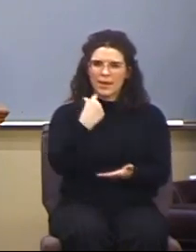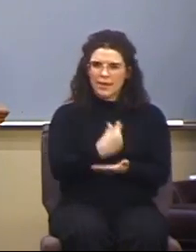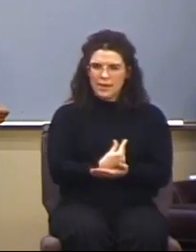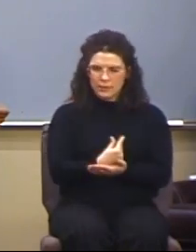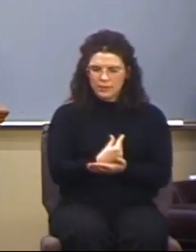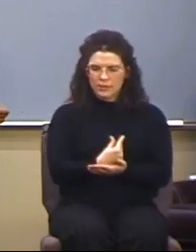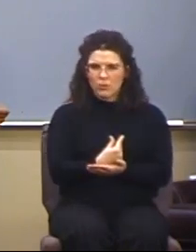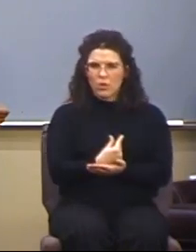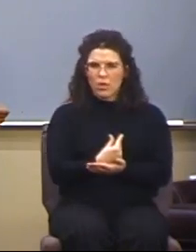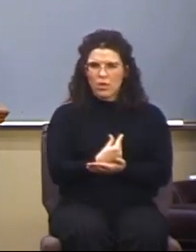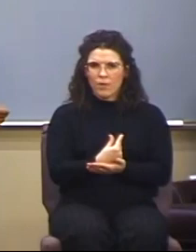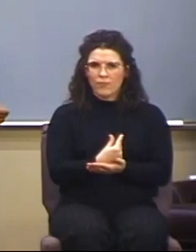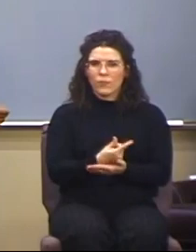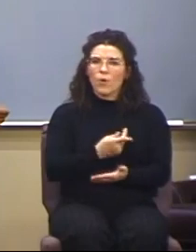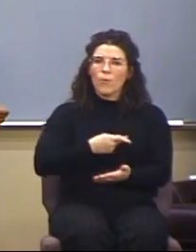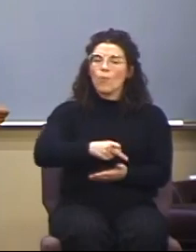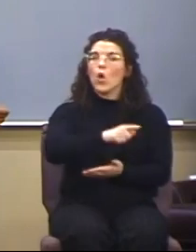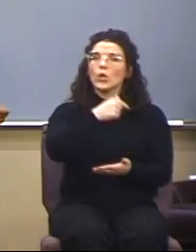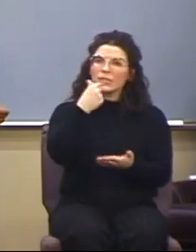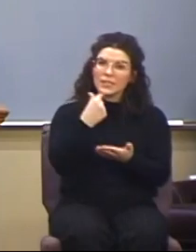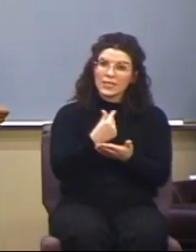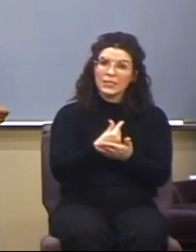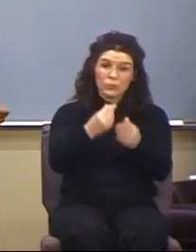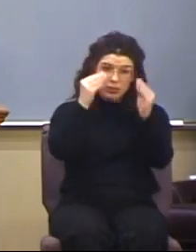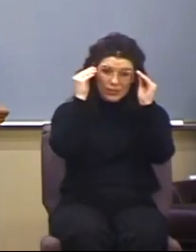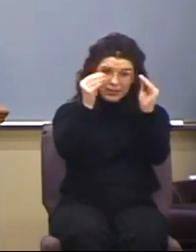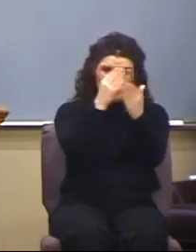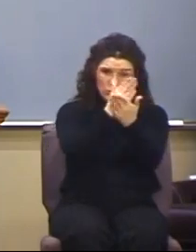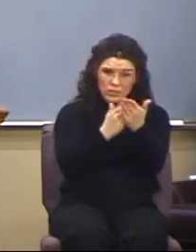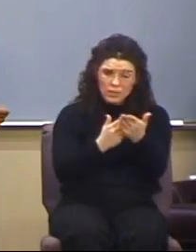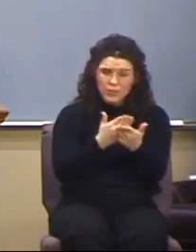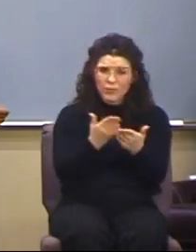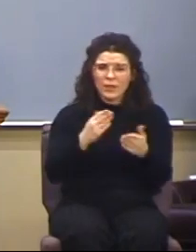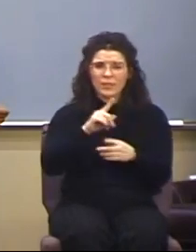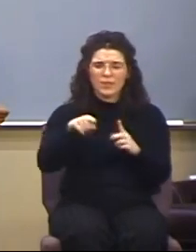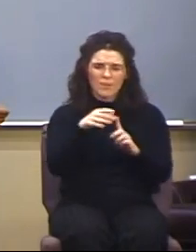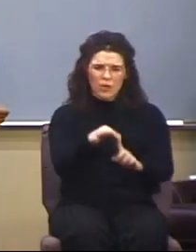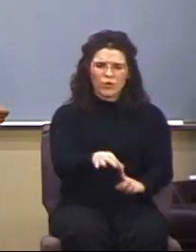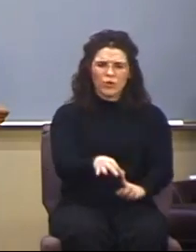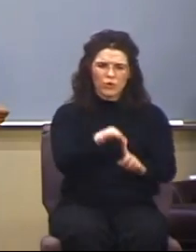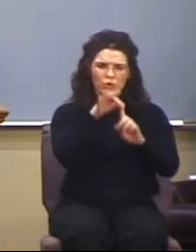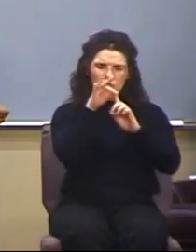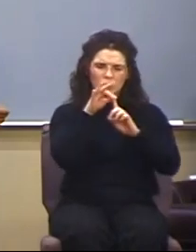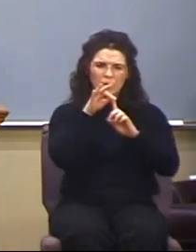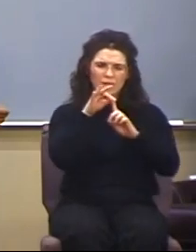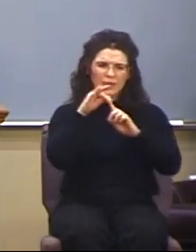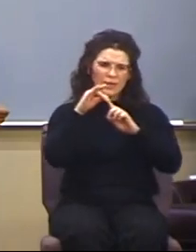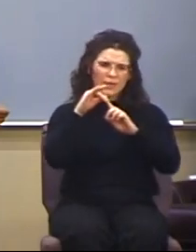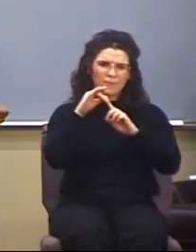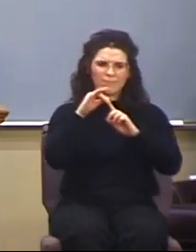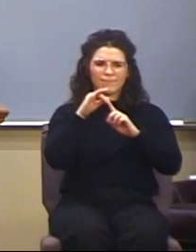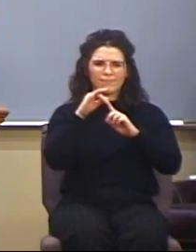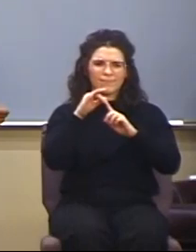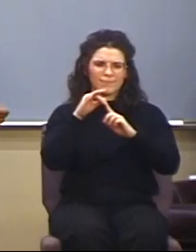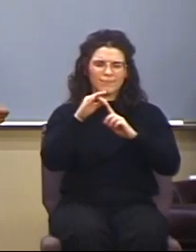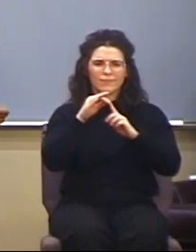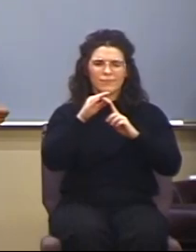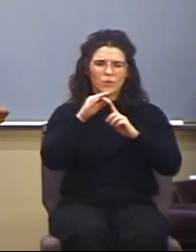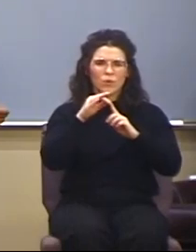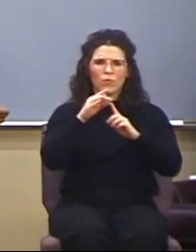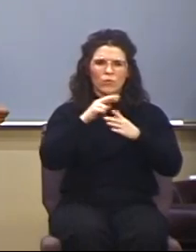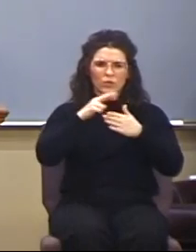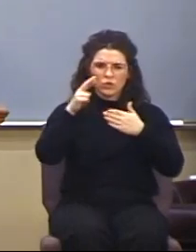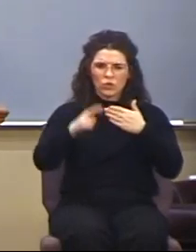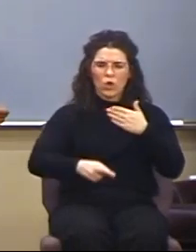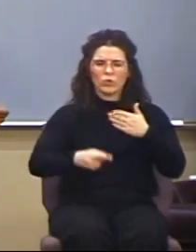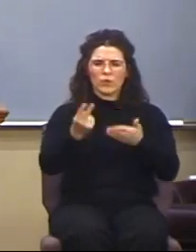Paul's gospel teaches some things regarding the unique consequence of the resurrection of Jesus Christ